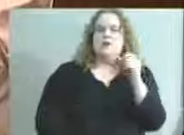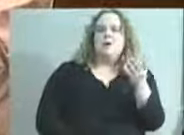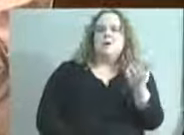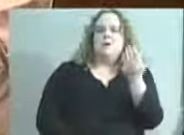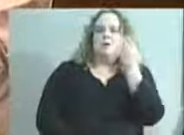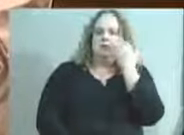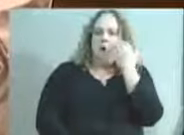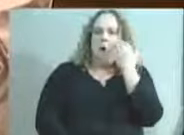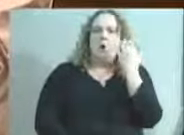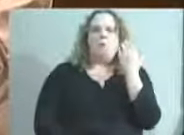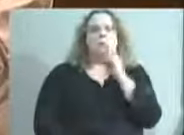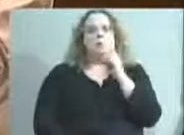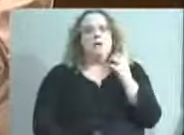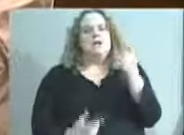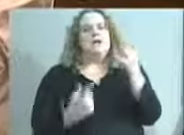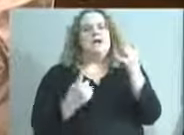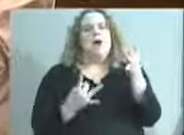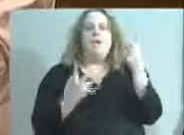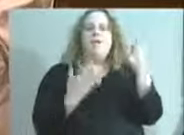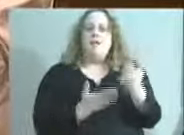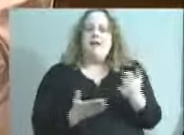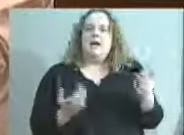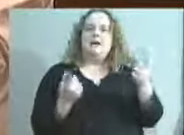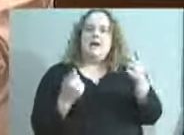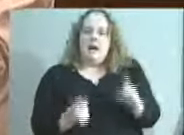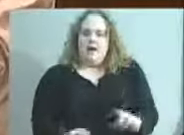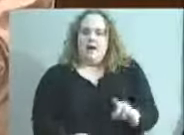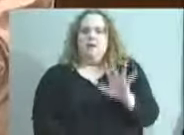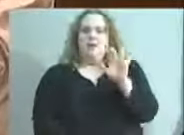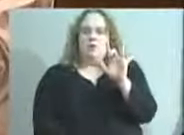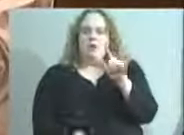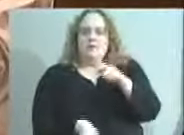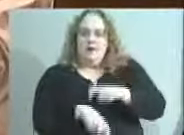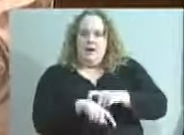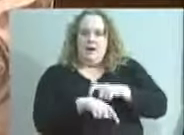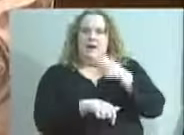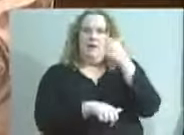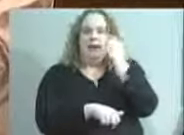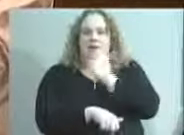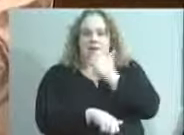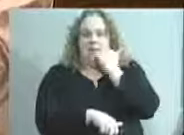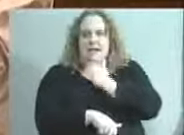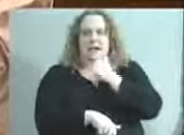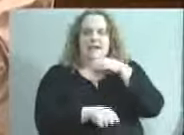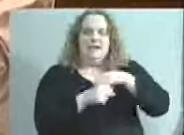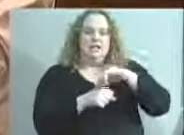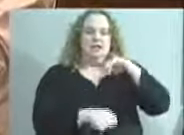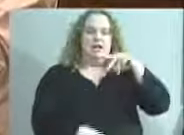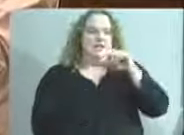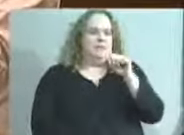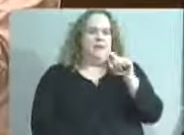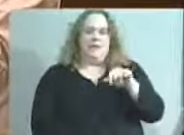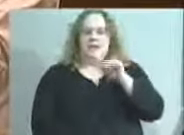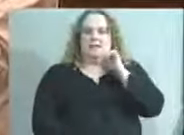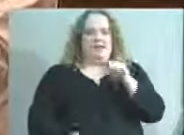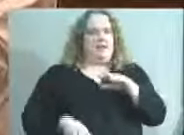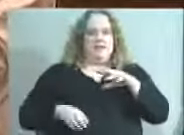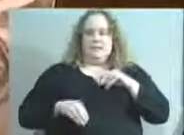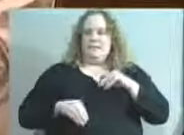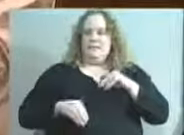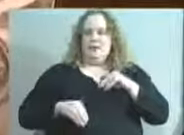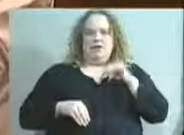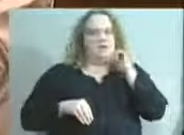necessitate seclusion and restraint 25 times every day in JCPS. This is simply not possible,